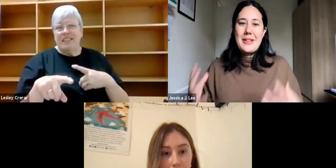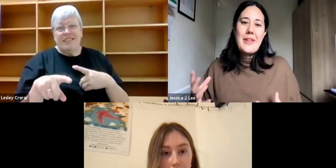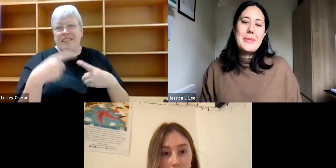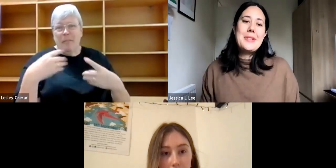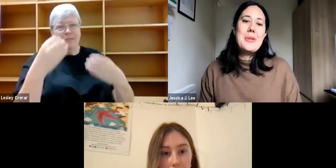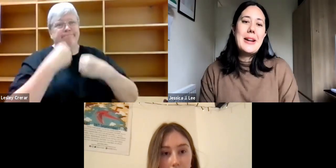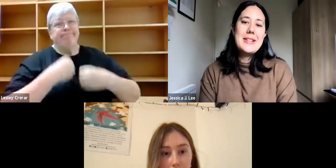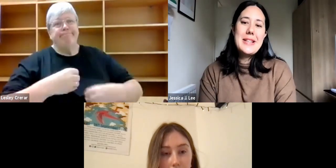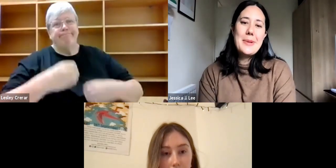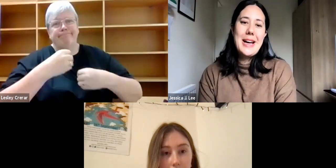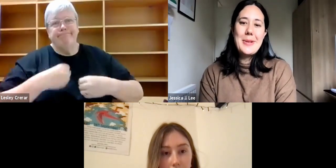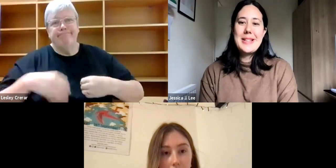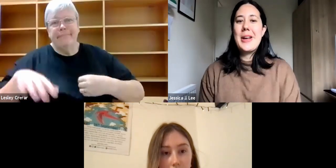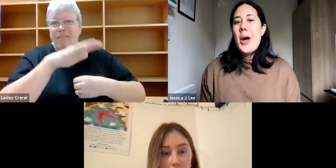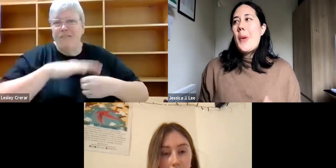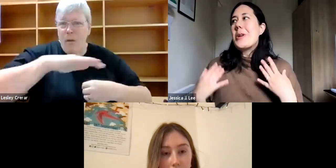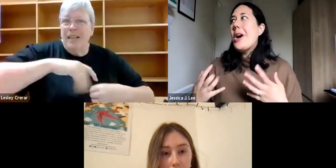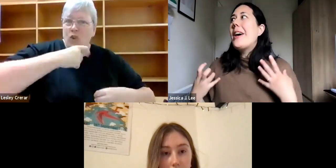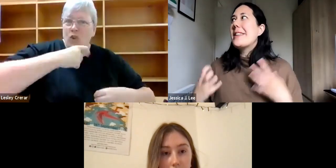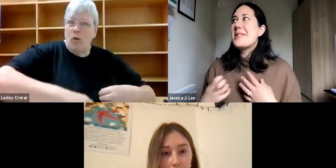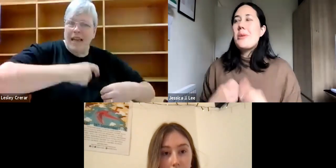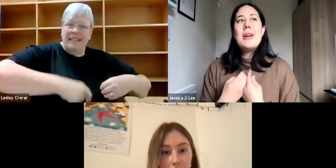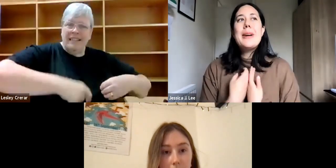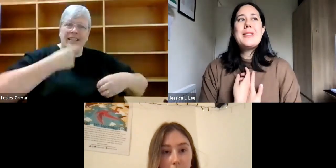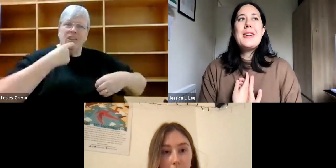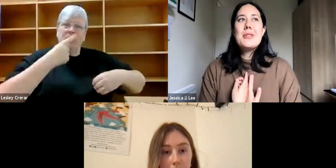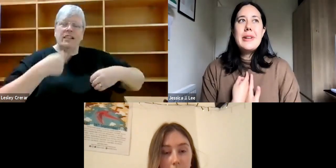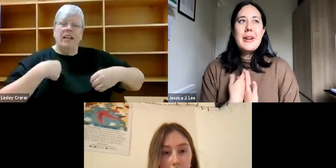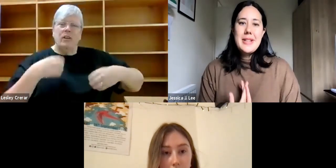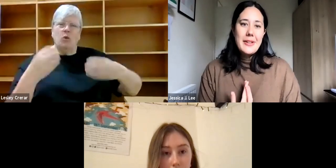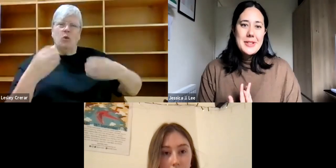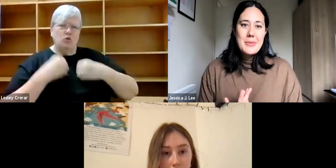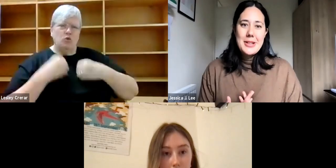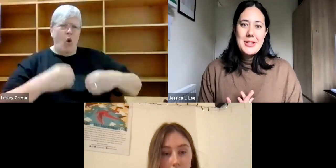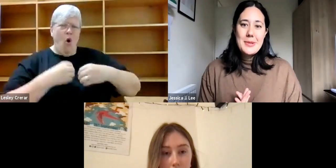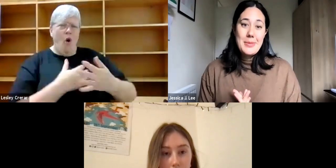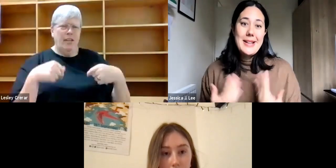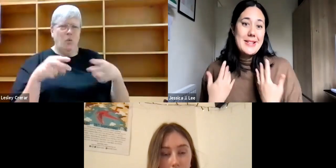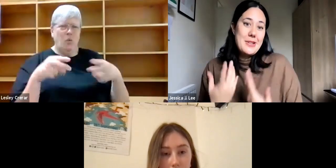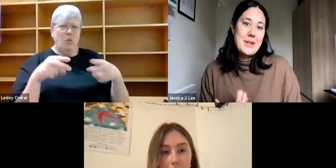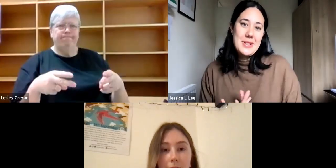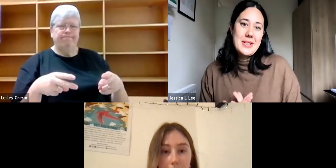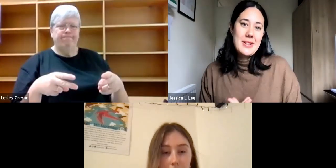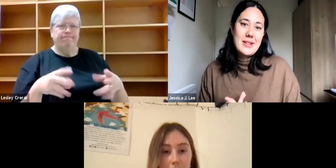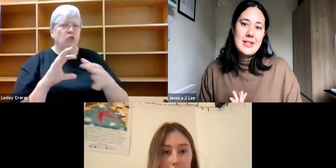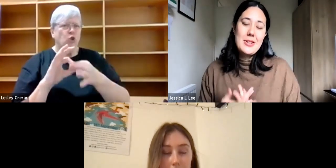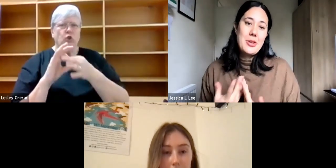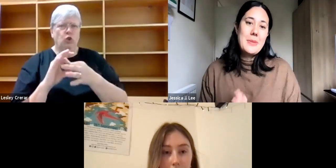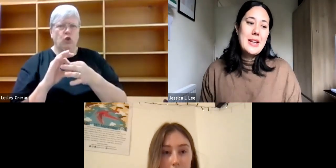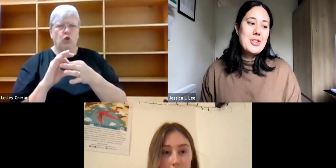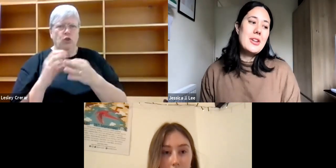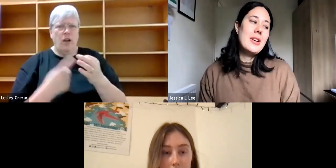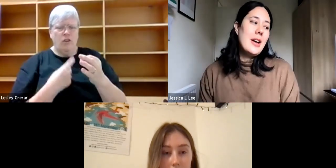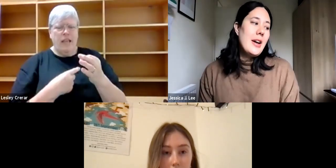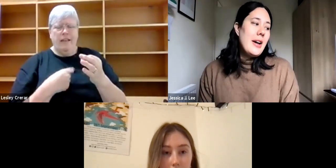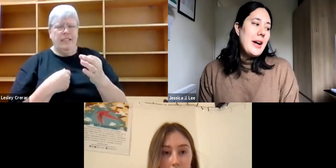sort of in the environmental humanities now will tell you, it's like, we're taught in so many ways, not to read ourselves too much into a place and too much into, into non